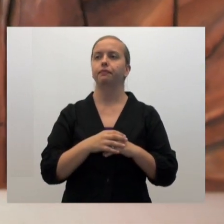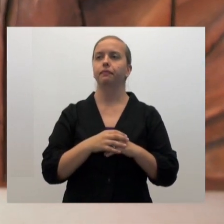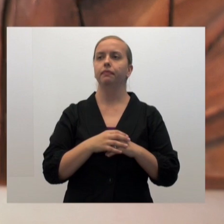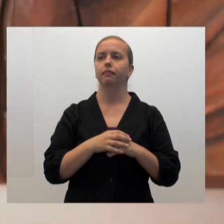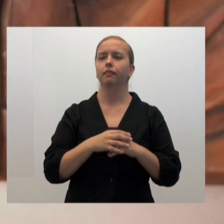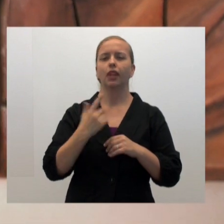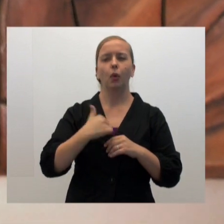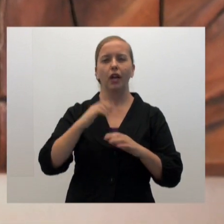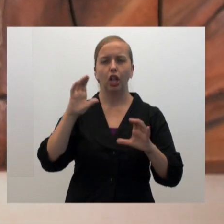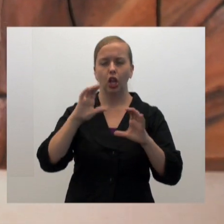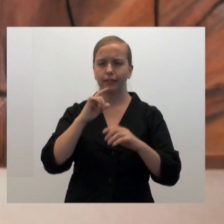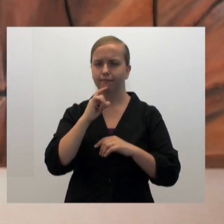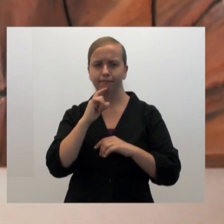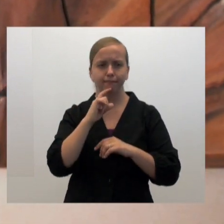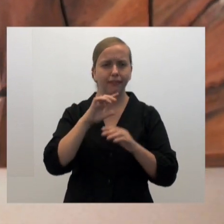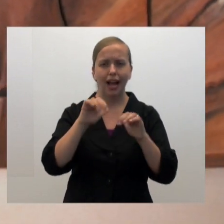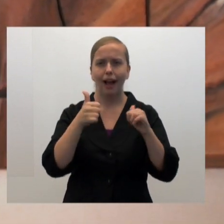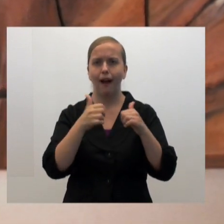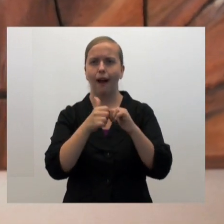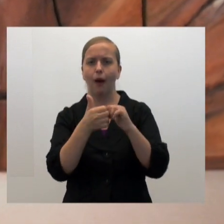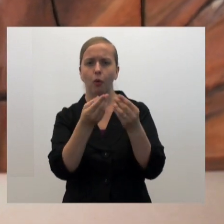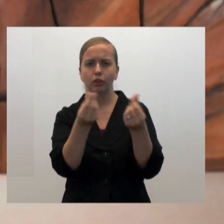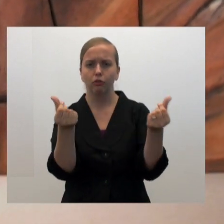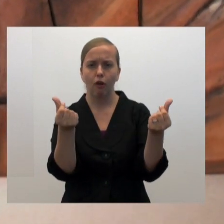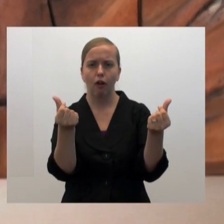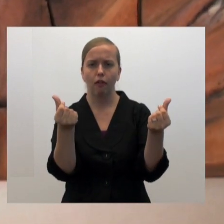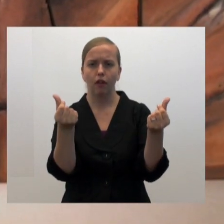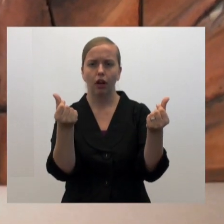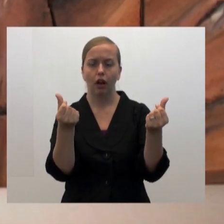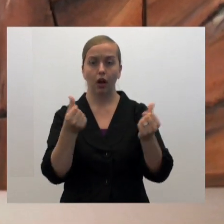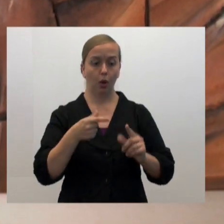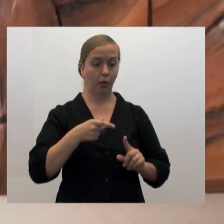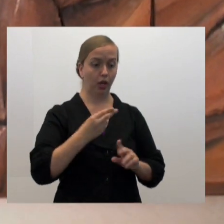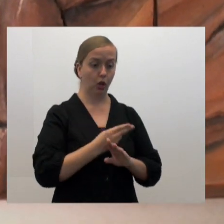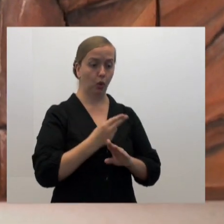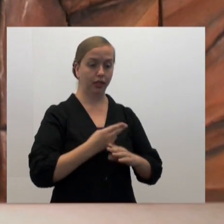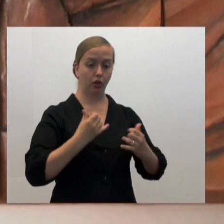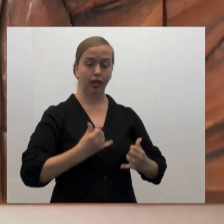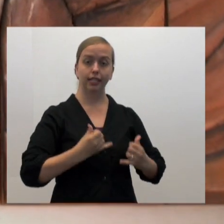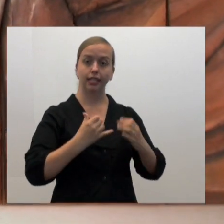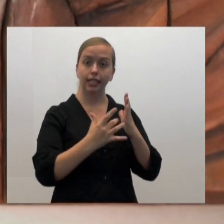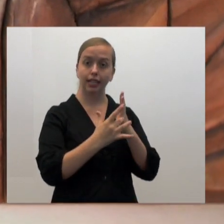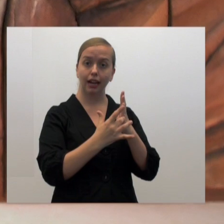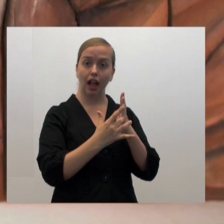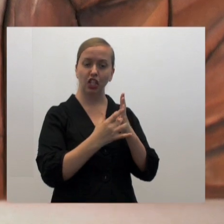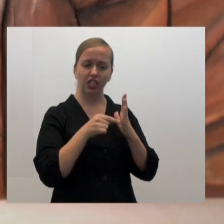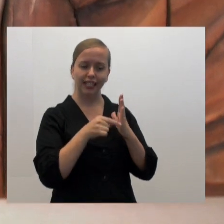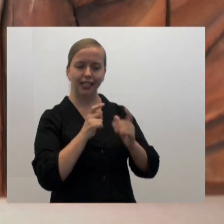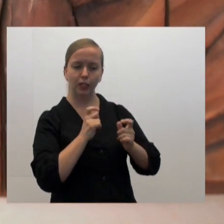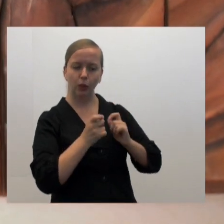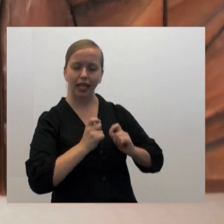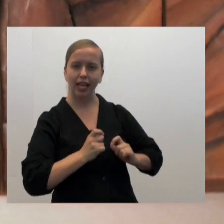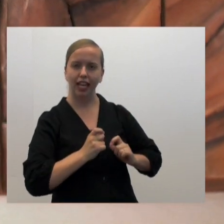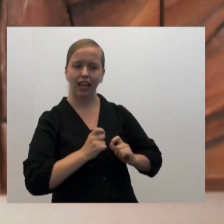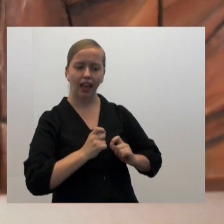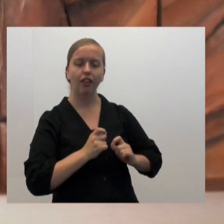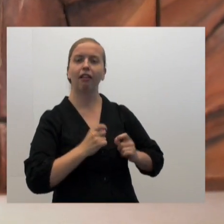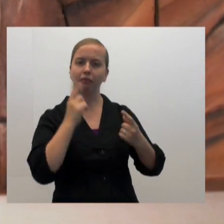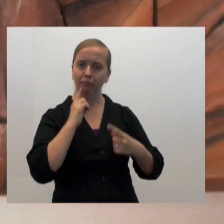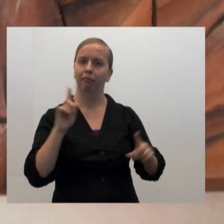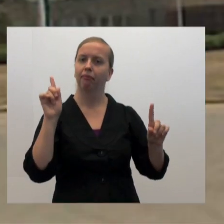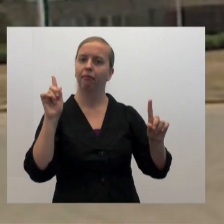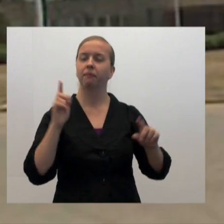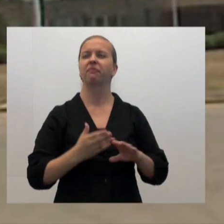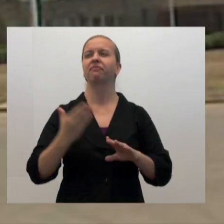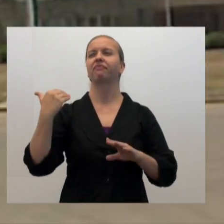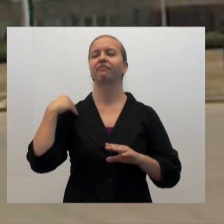And we look for ways where that can be resolved using either existing technologies or with maybe a tweak here